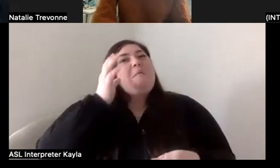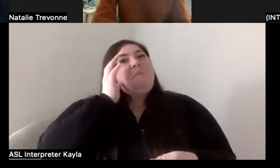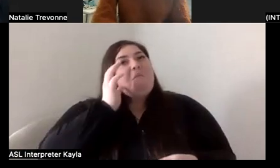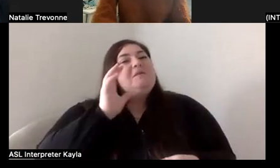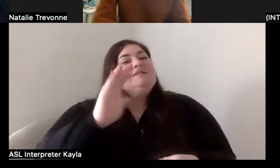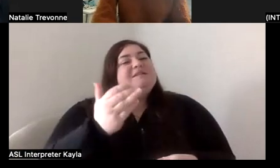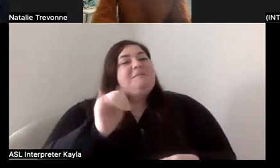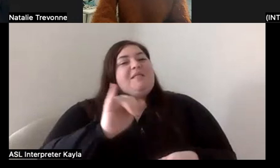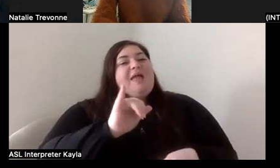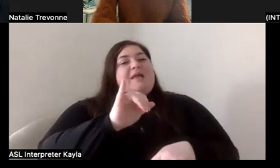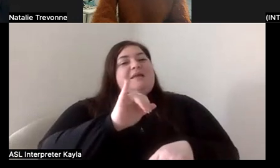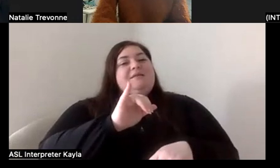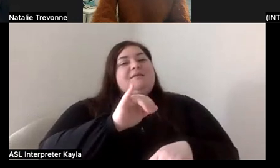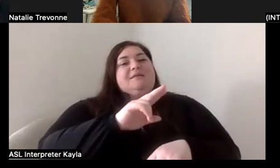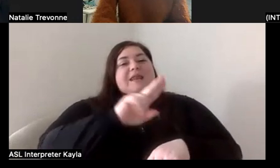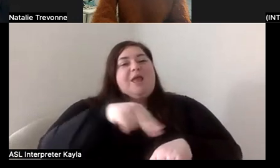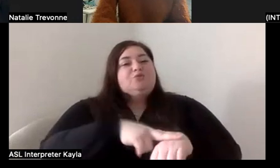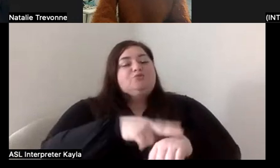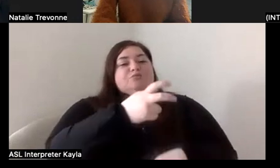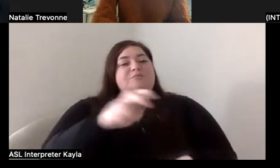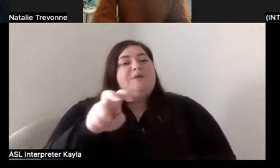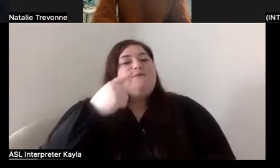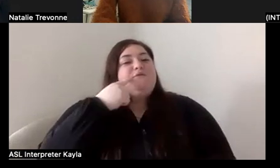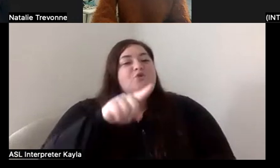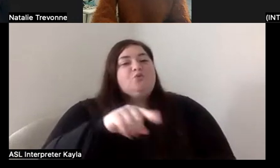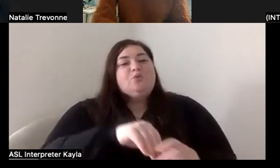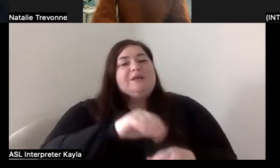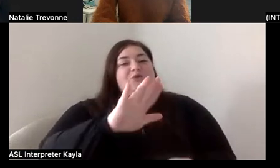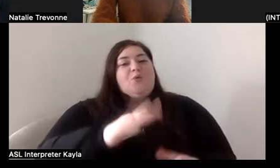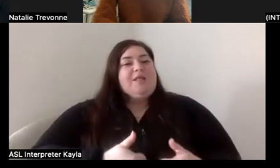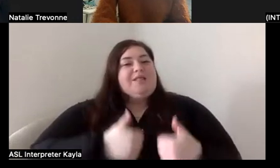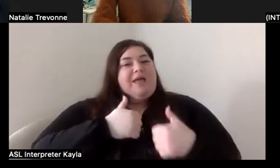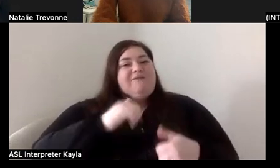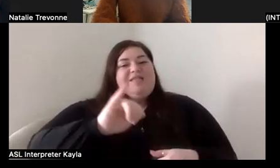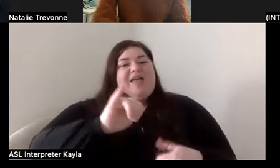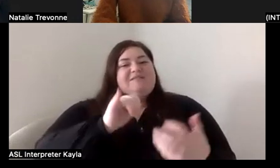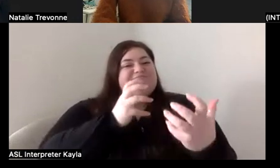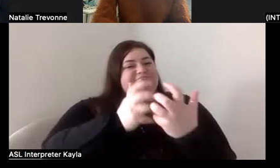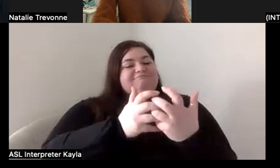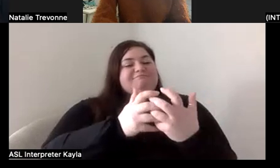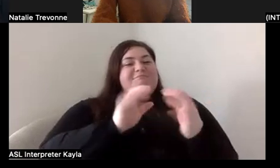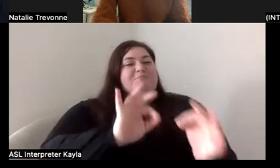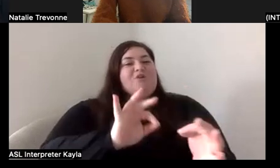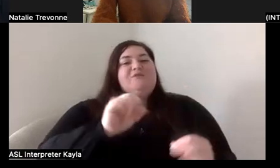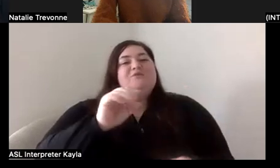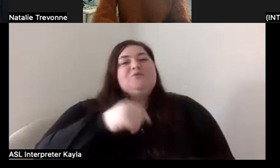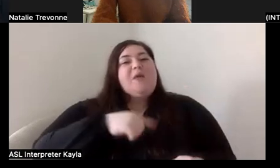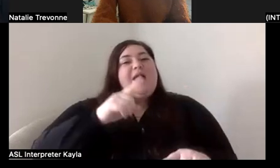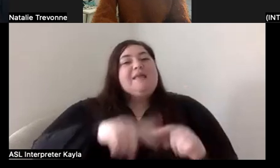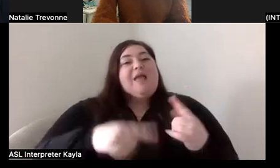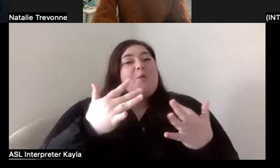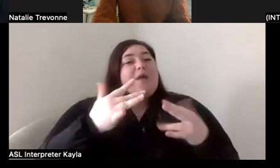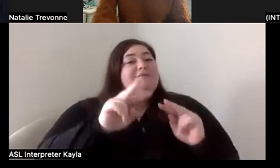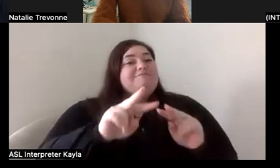natural transition for you just in your life, like it was meant to be. So, I can't wait to hear the more about